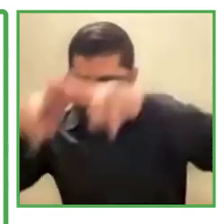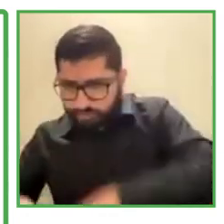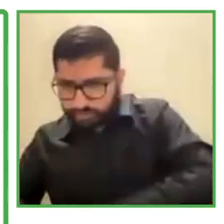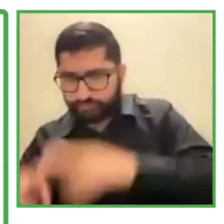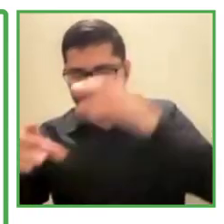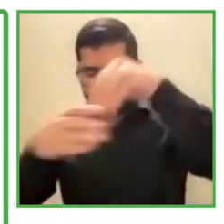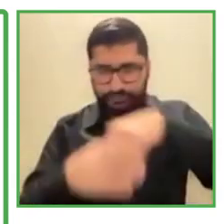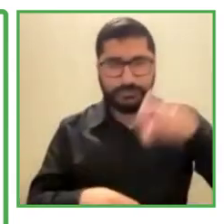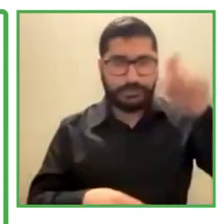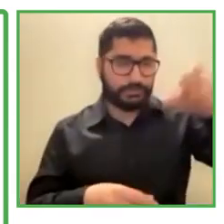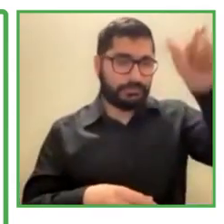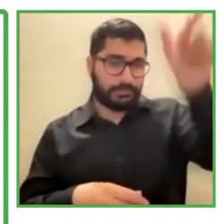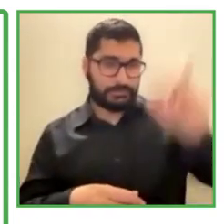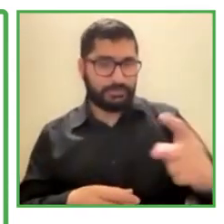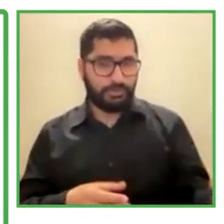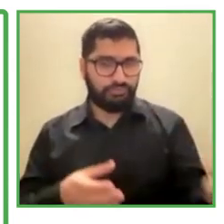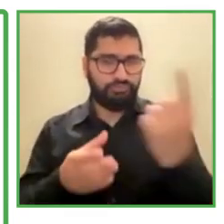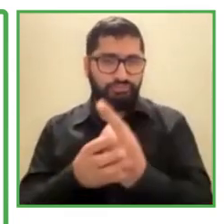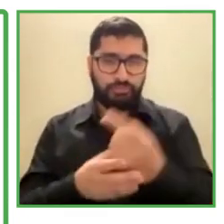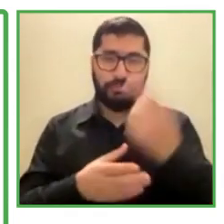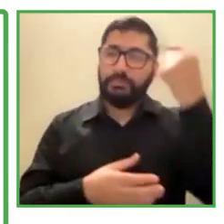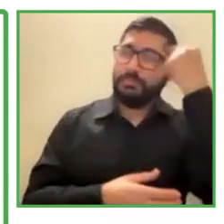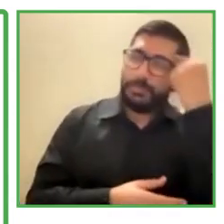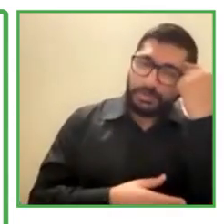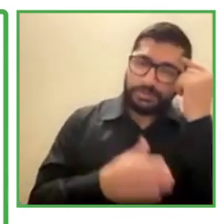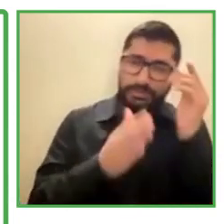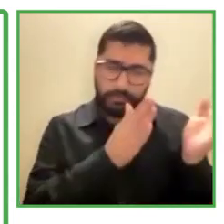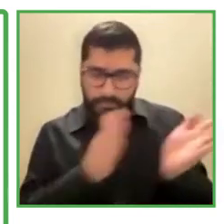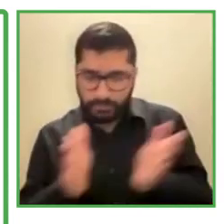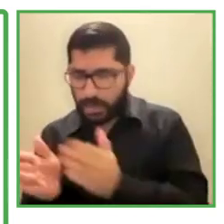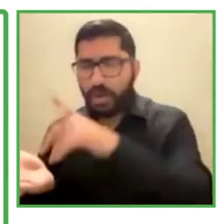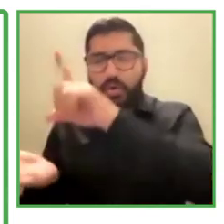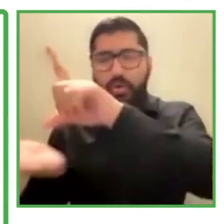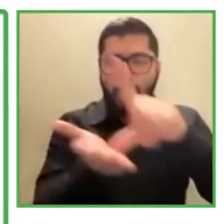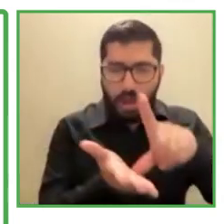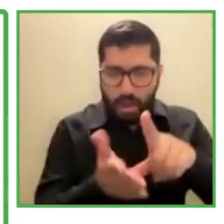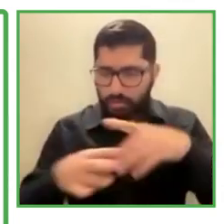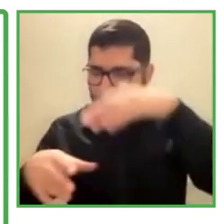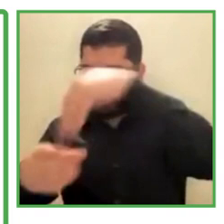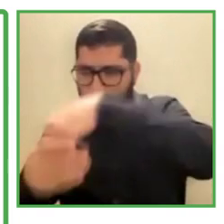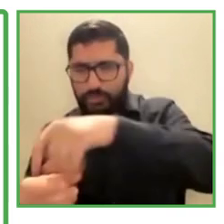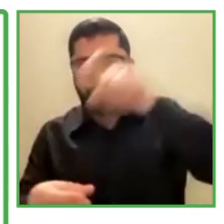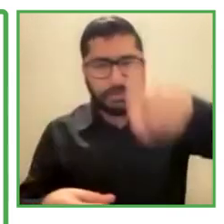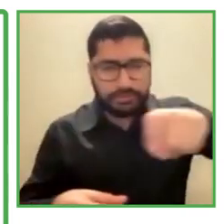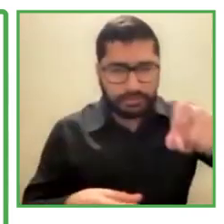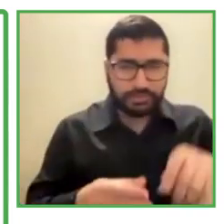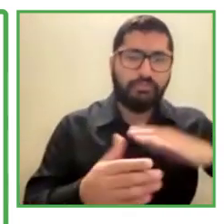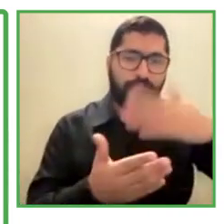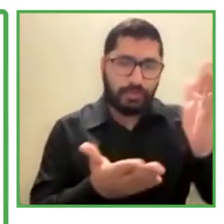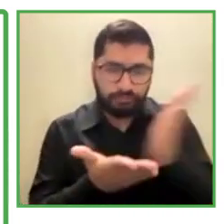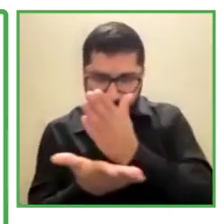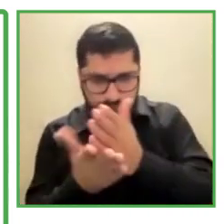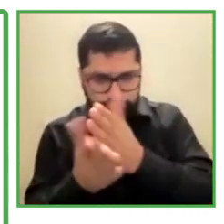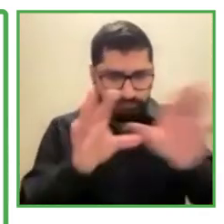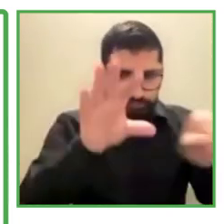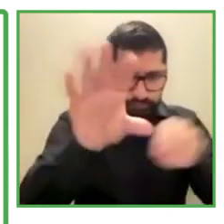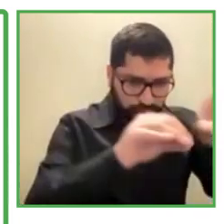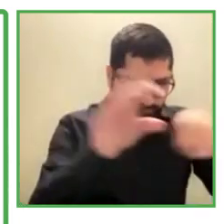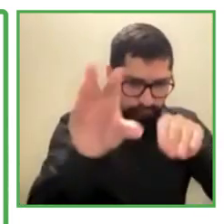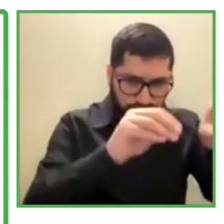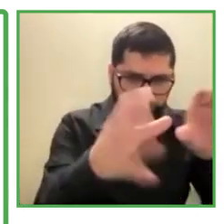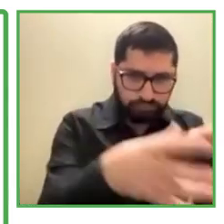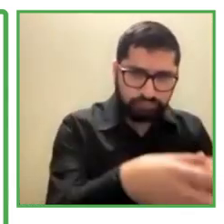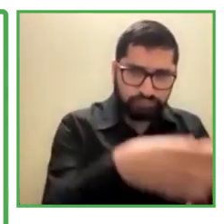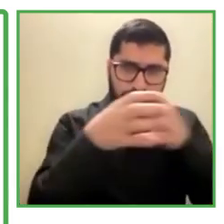then set a criteria for selection so that we can help find the right calibers and the right fit. And of course, with having the job